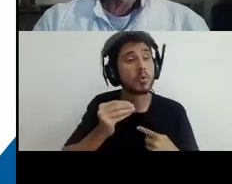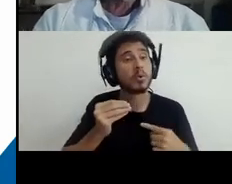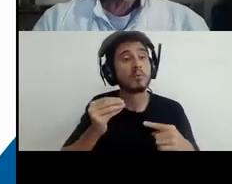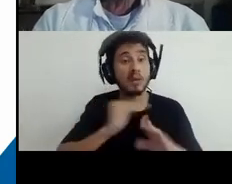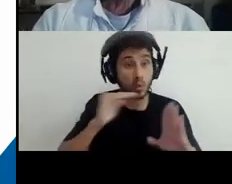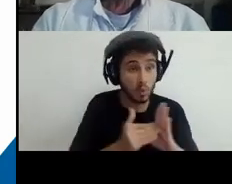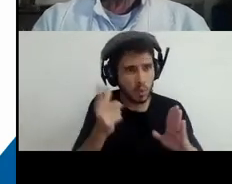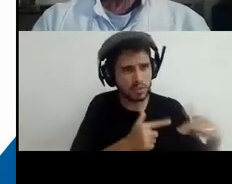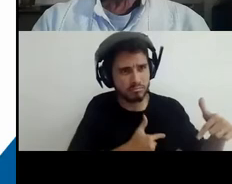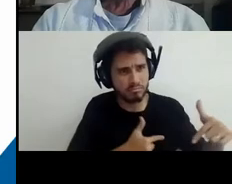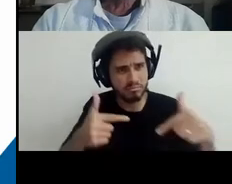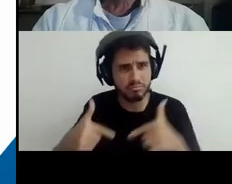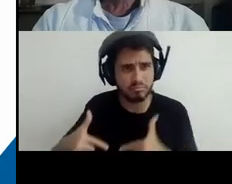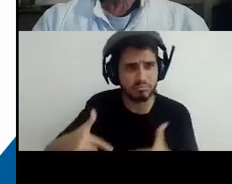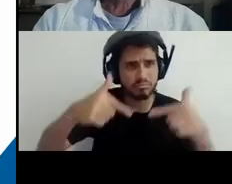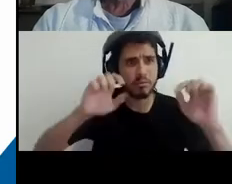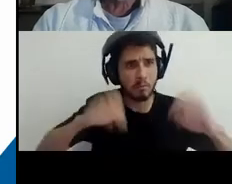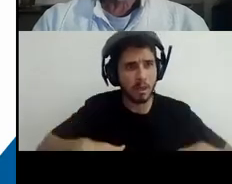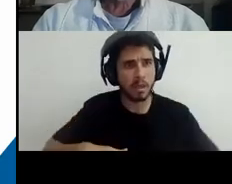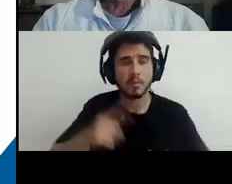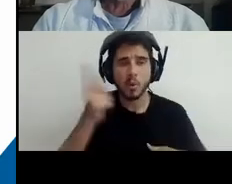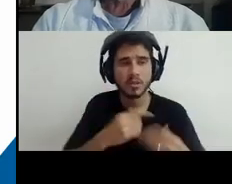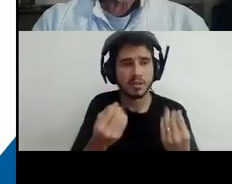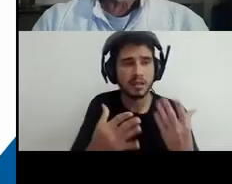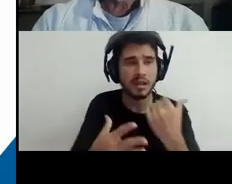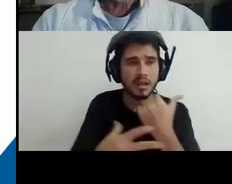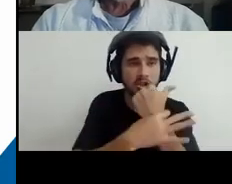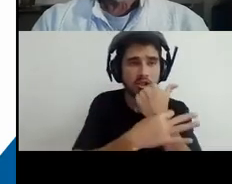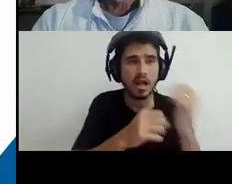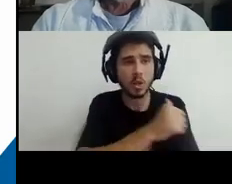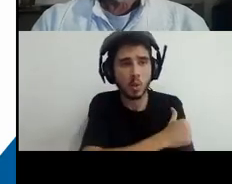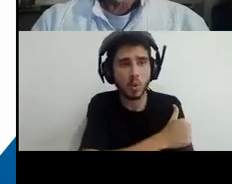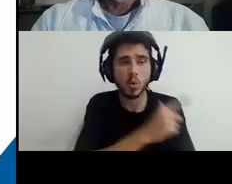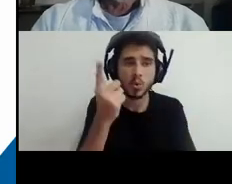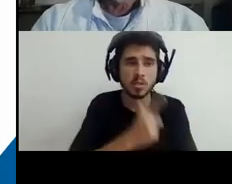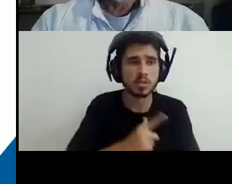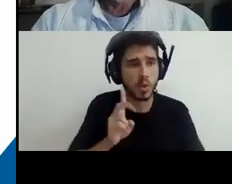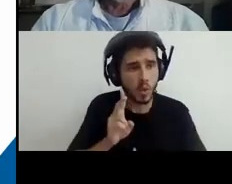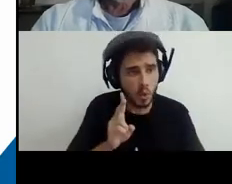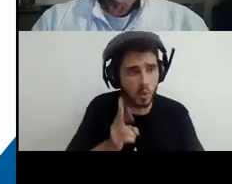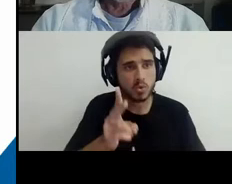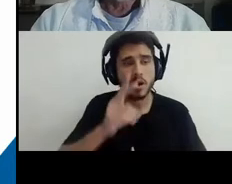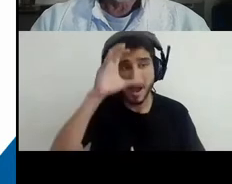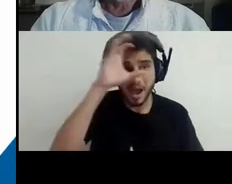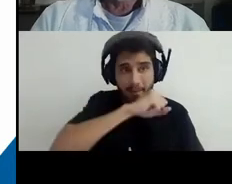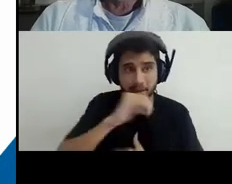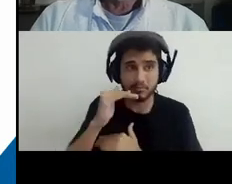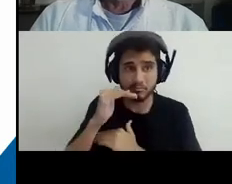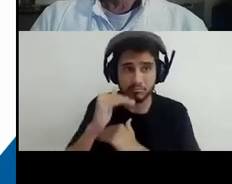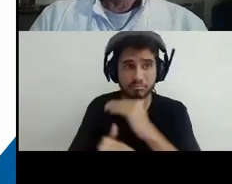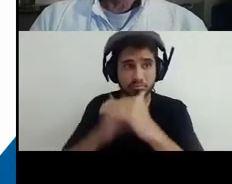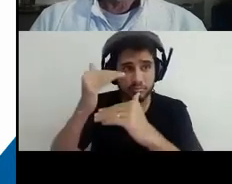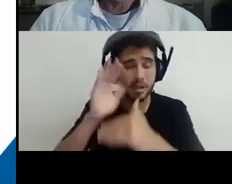make sure that students could proceed, continue with their learning. And a bit further down